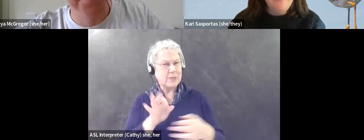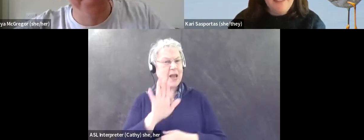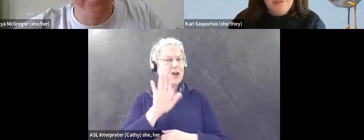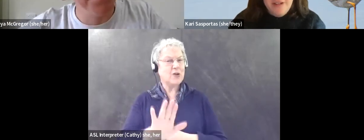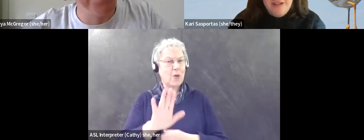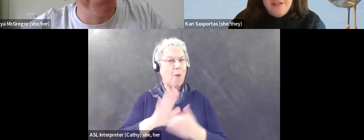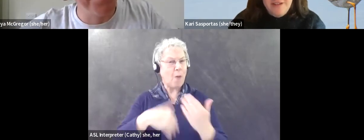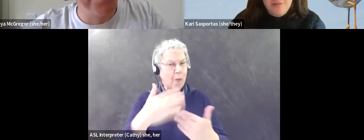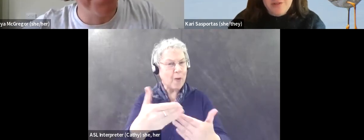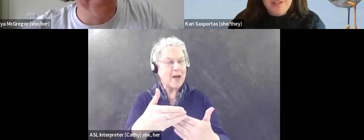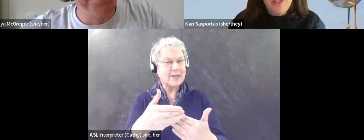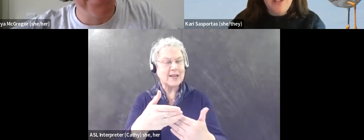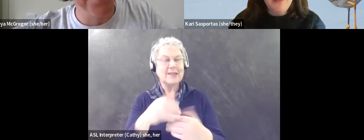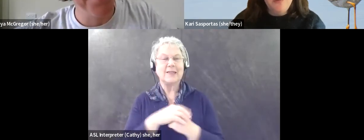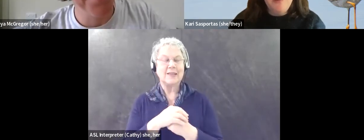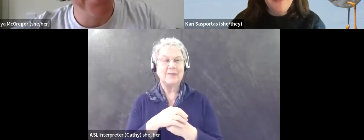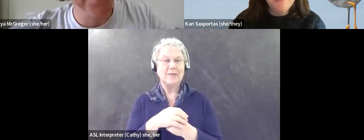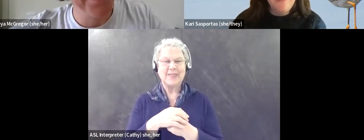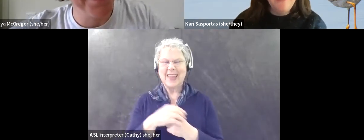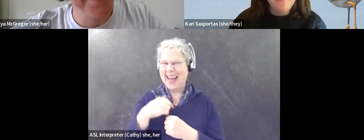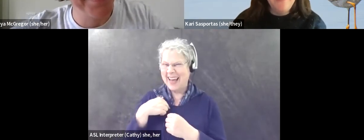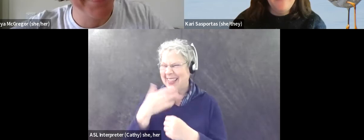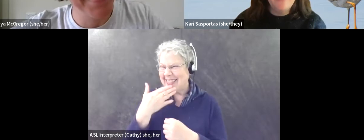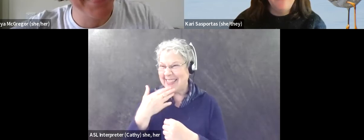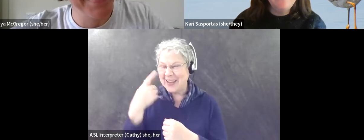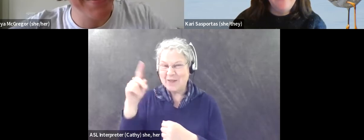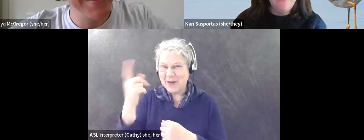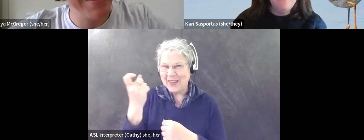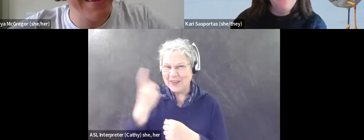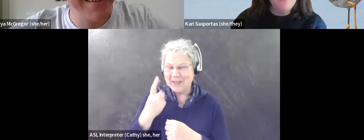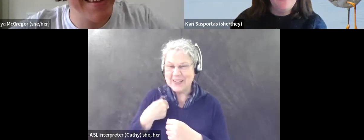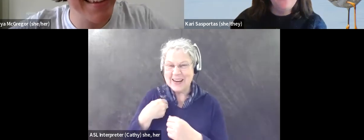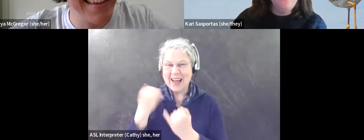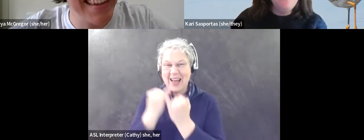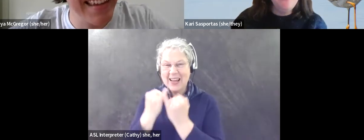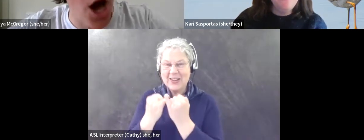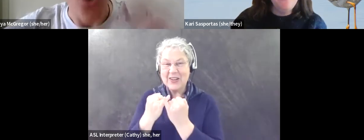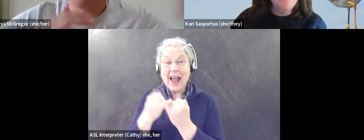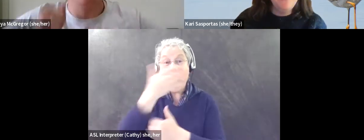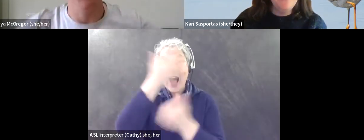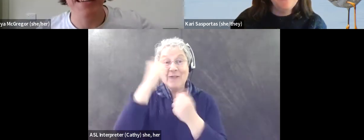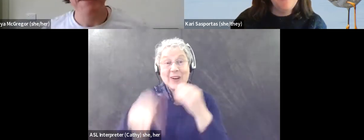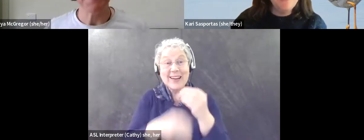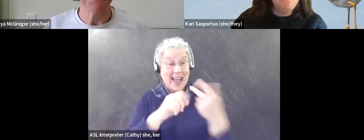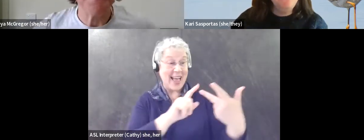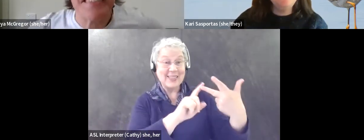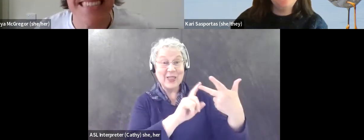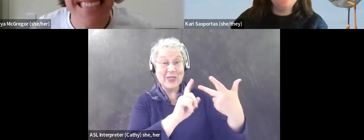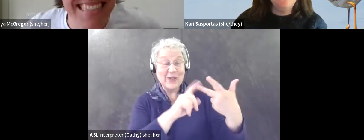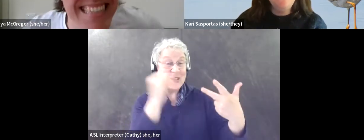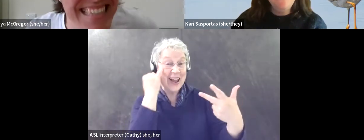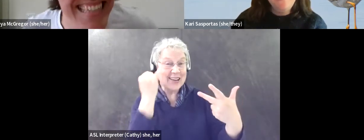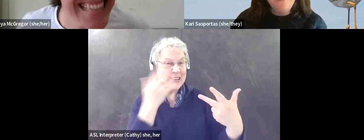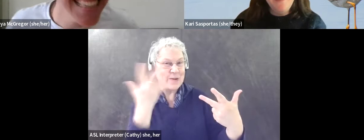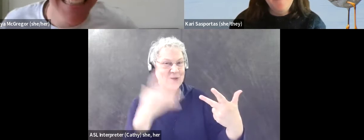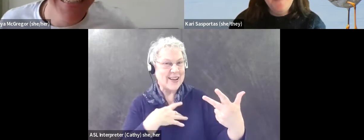Yeah, thanks, Freya. And I'm also going to cheat a little bit because I didn't, I forgot to add the third thing in my top three in the last question, but this ties